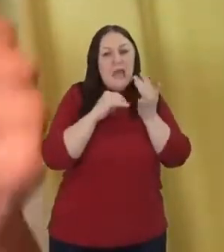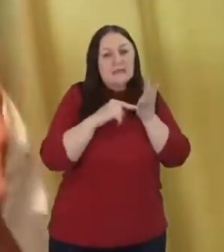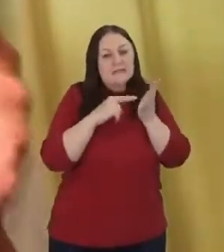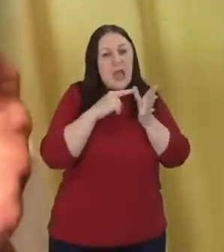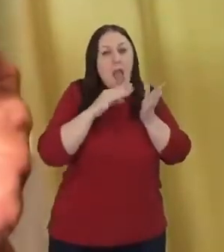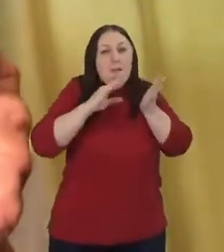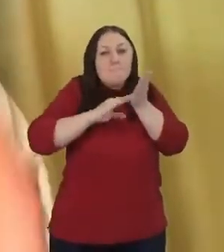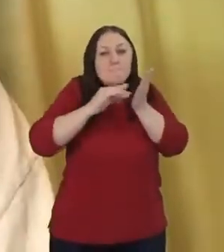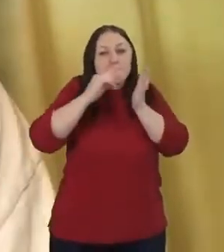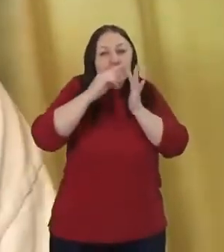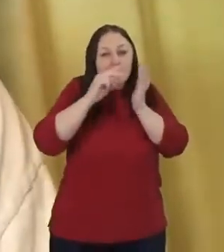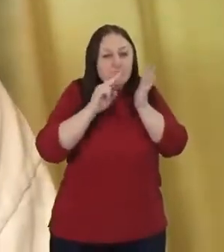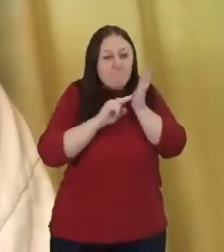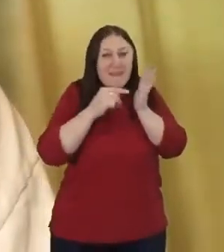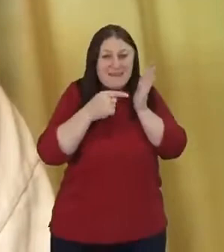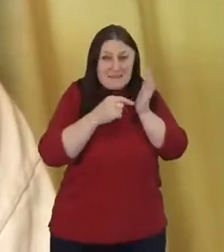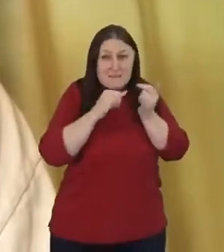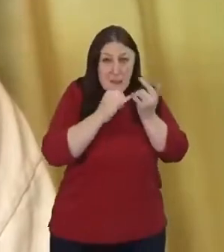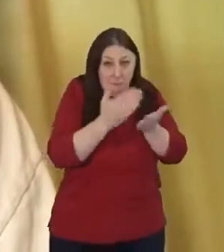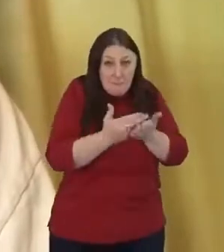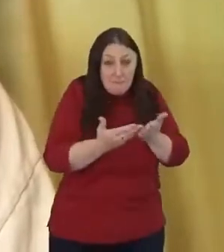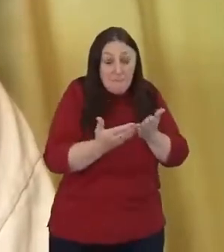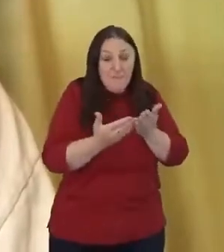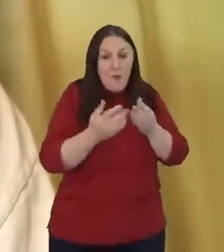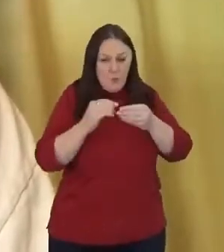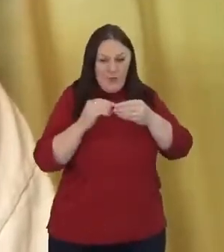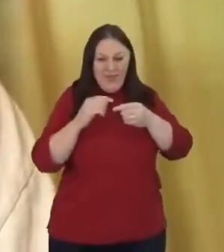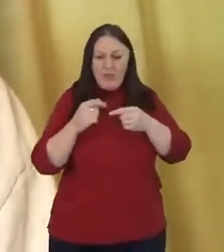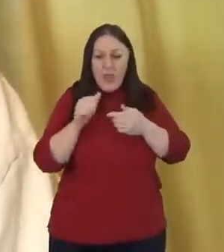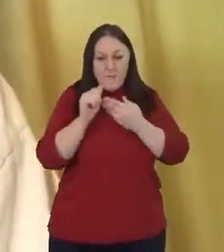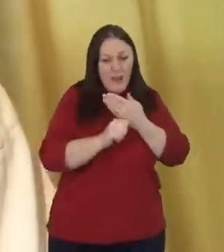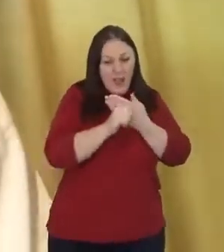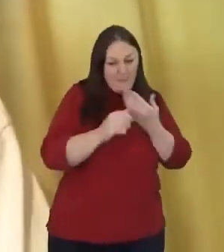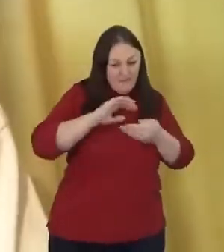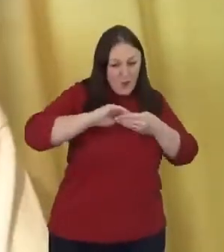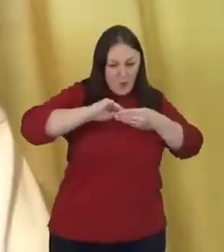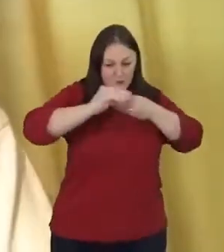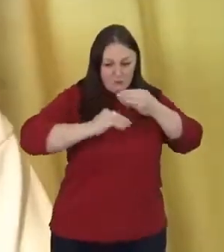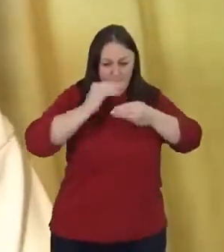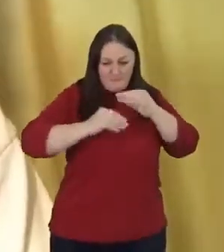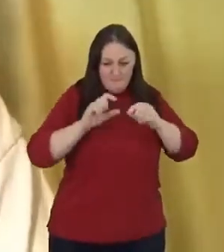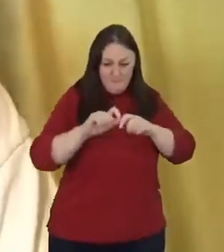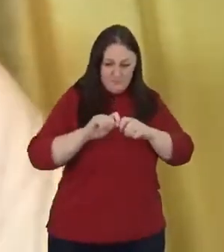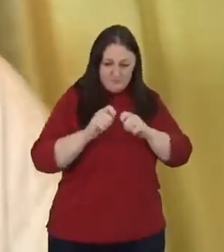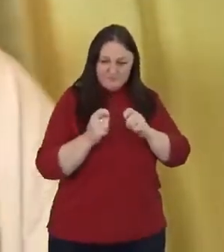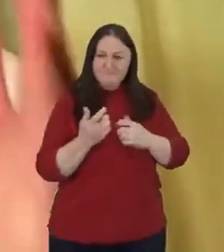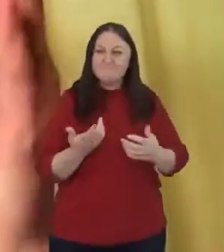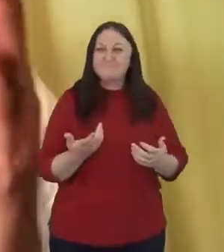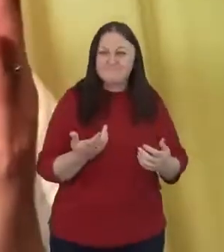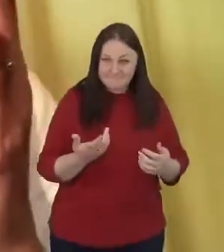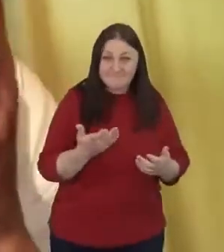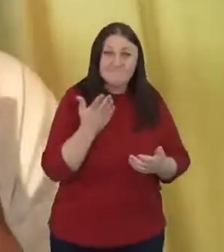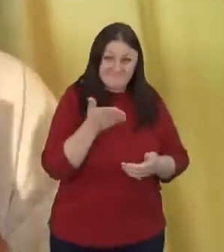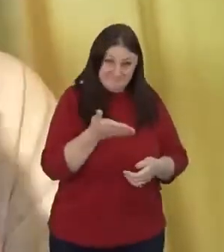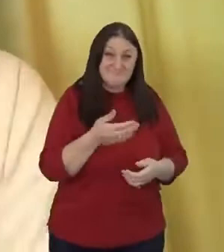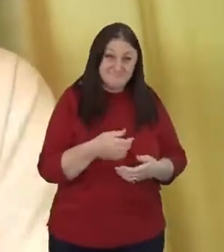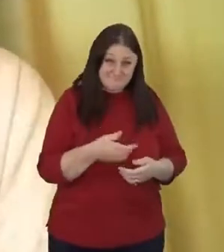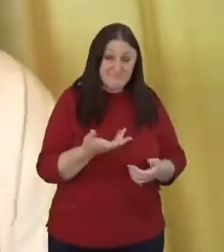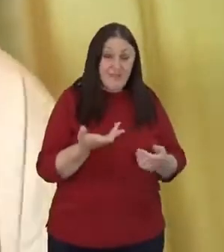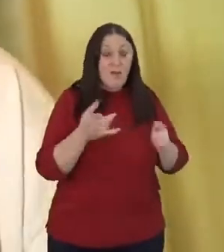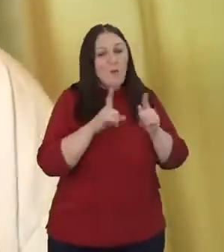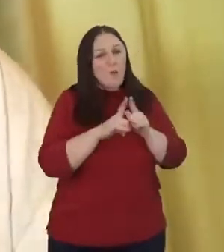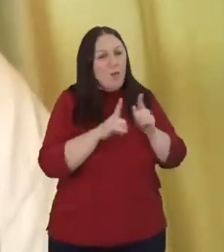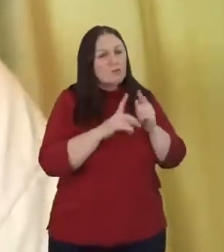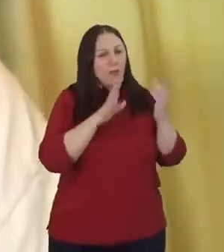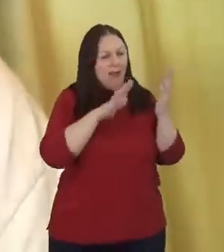with a Bible verse wrapped around them, Testaments. Yeah, and we had these charts that they